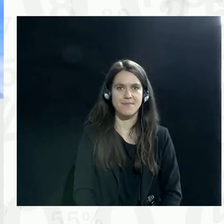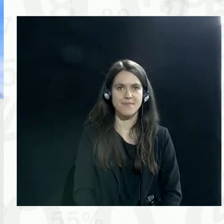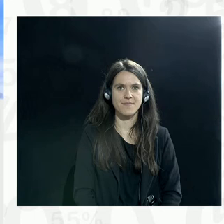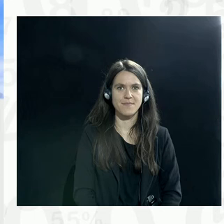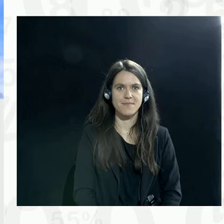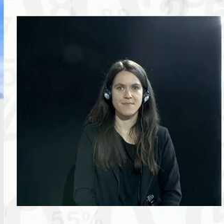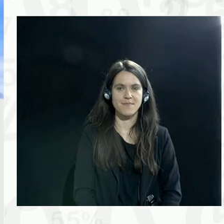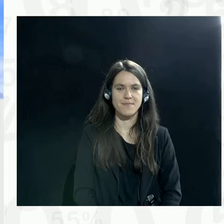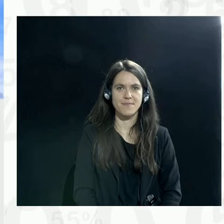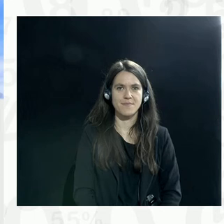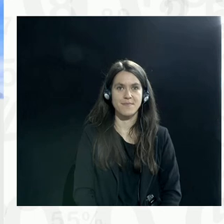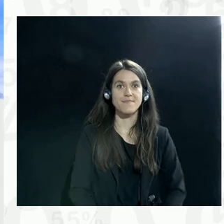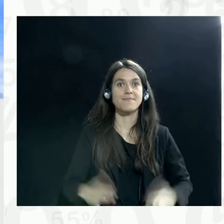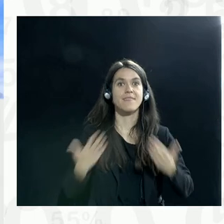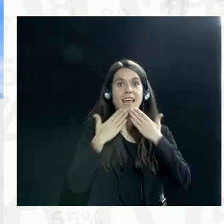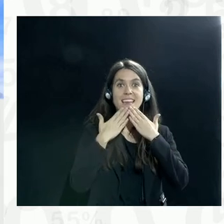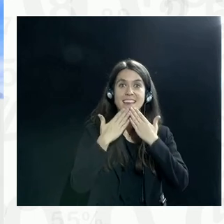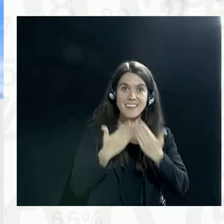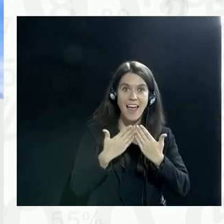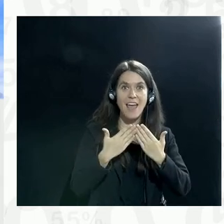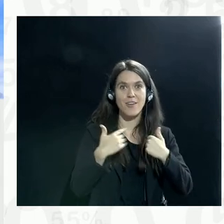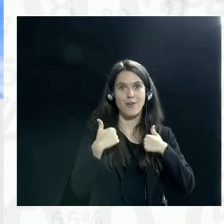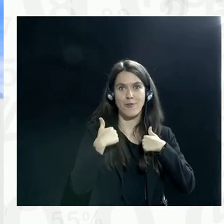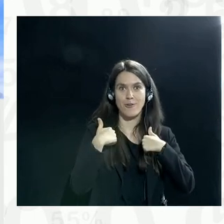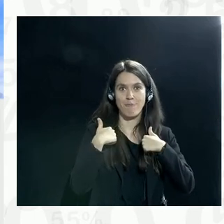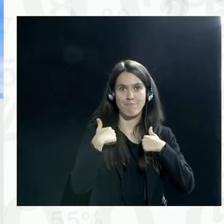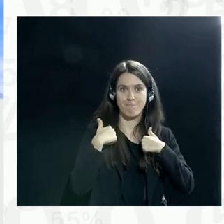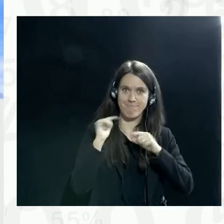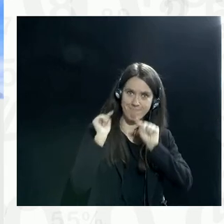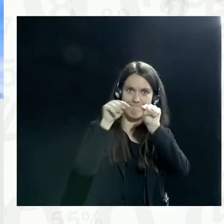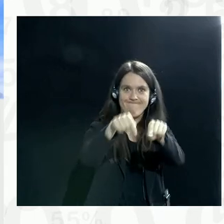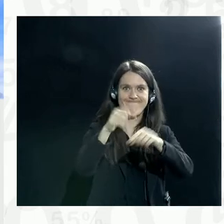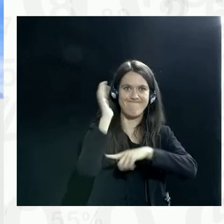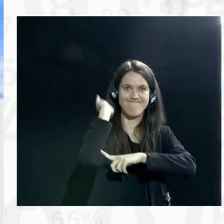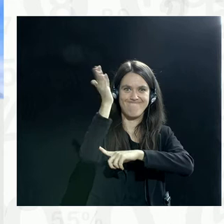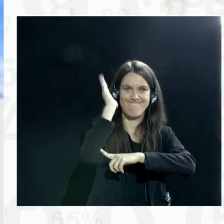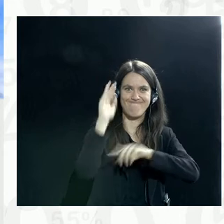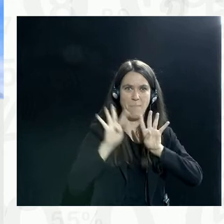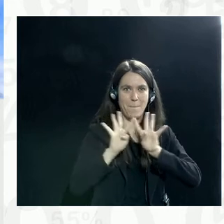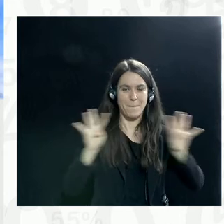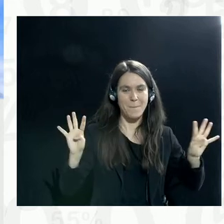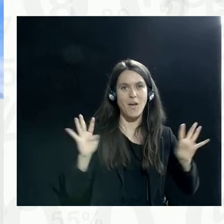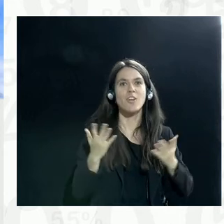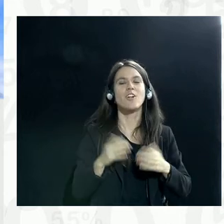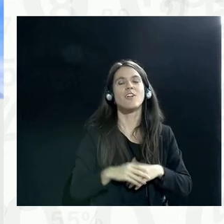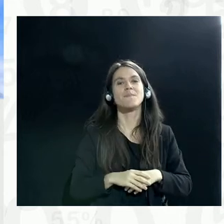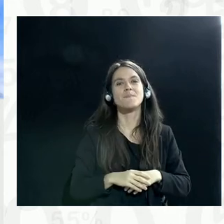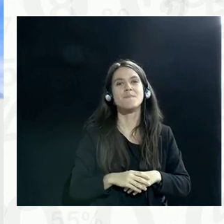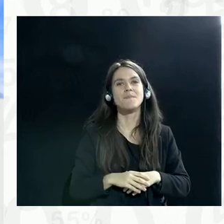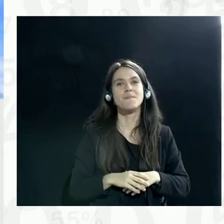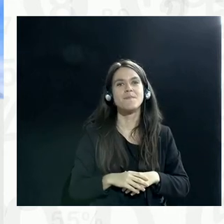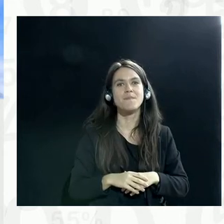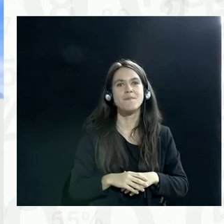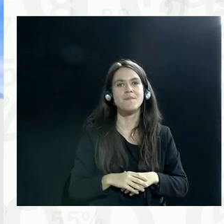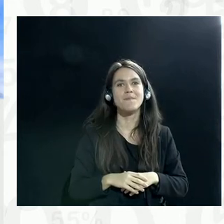Okay. Well, thank you very much for giving me the chance to chat. Please put a thumb